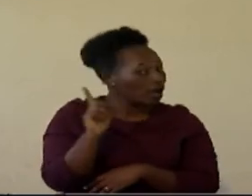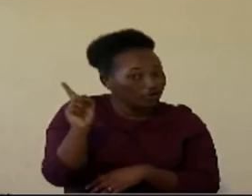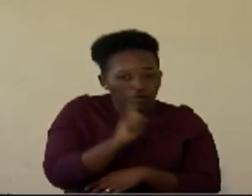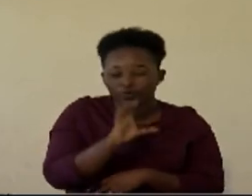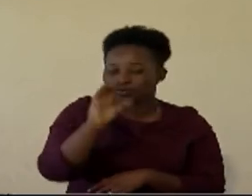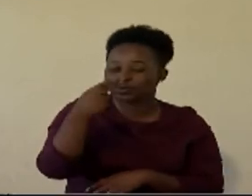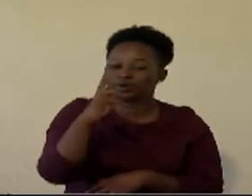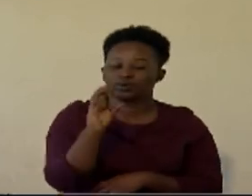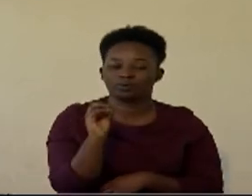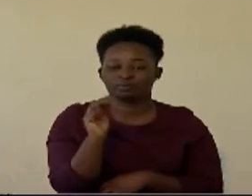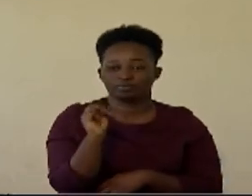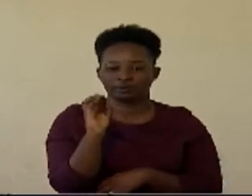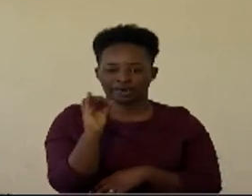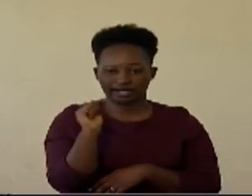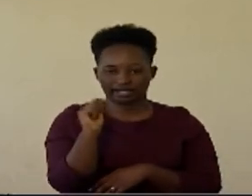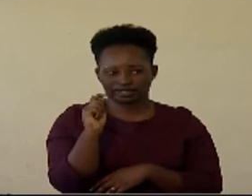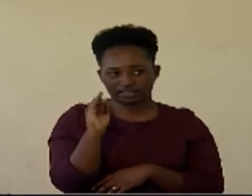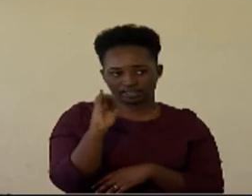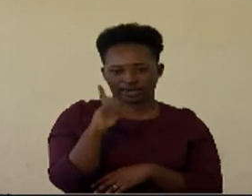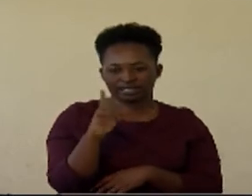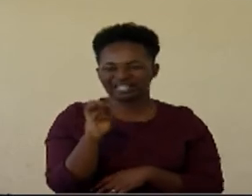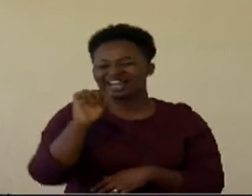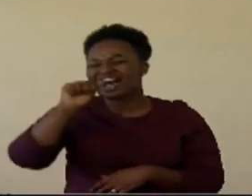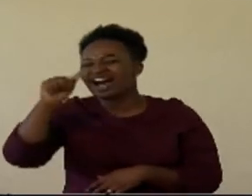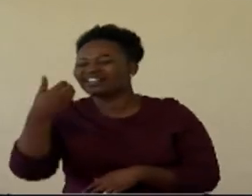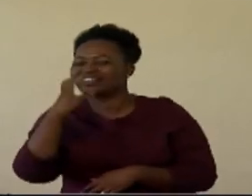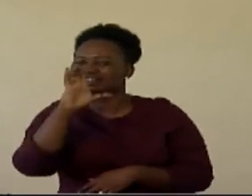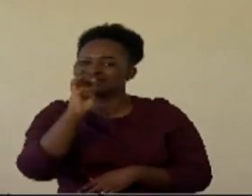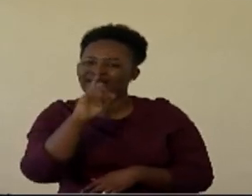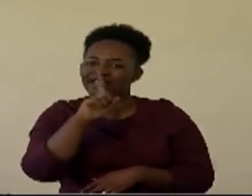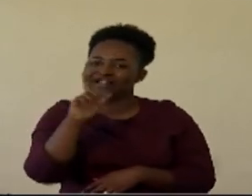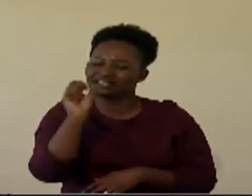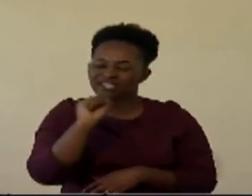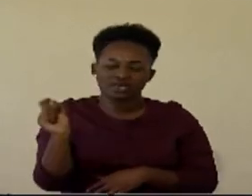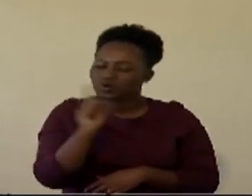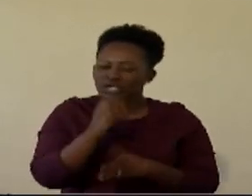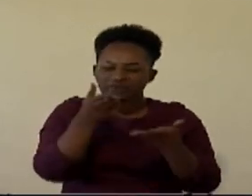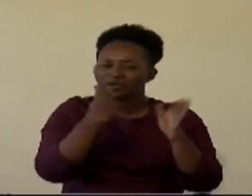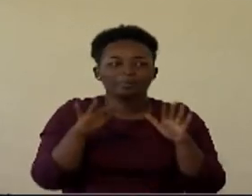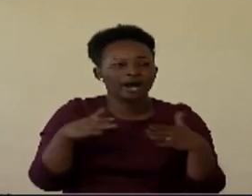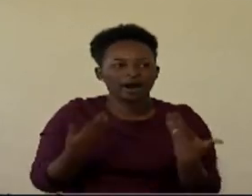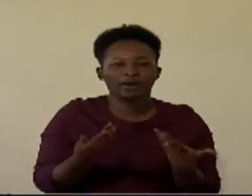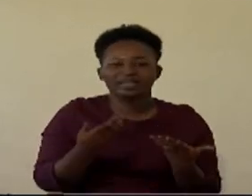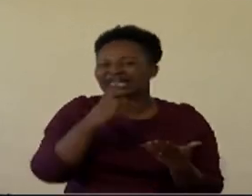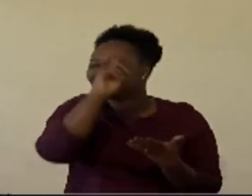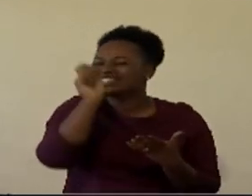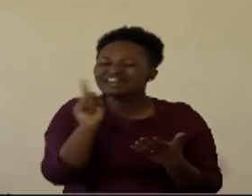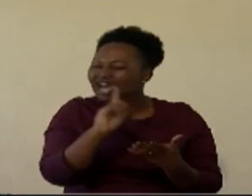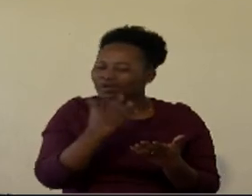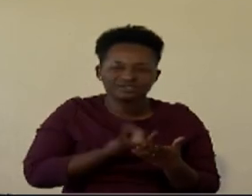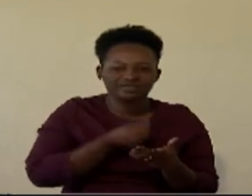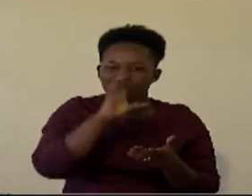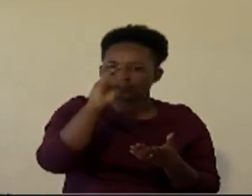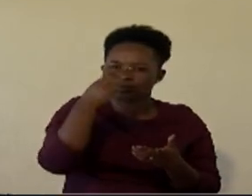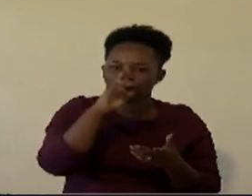but chromosomes. And then what about the other cells that are not dividing? It doesn't mean that they do not have chromosomes at all, or they